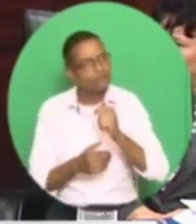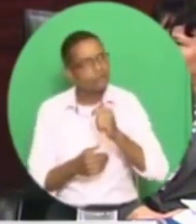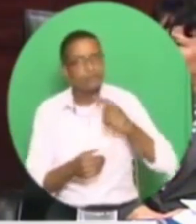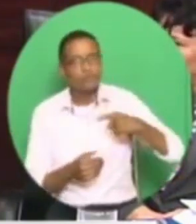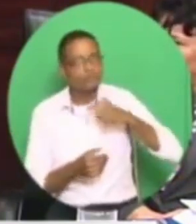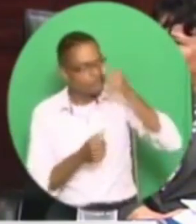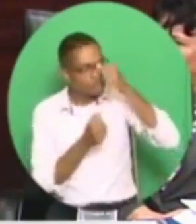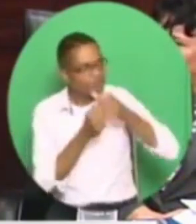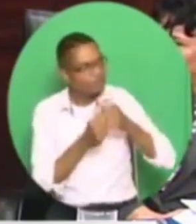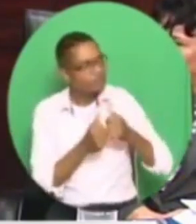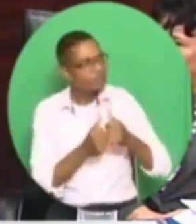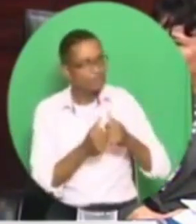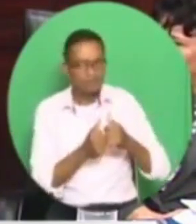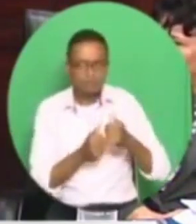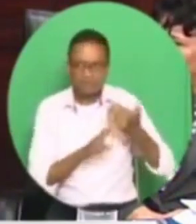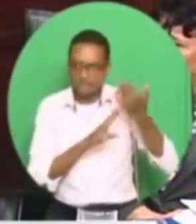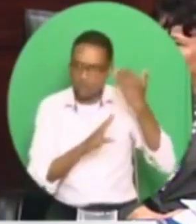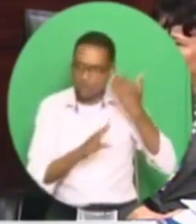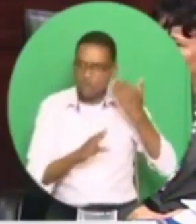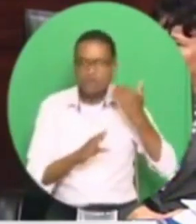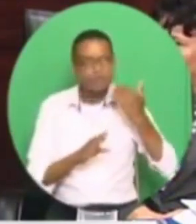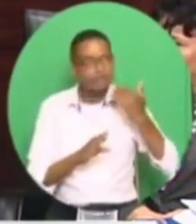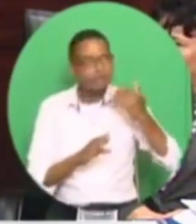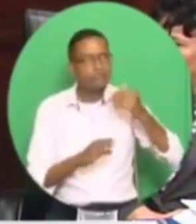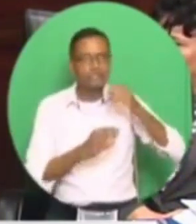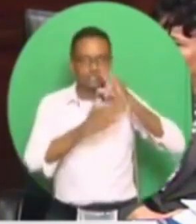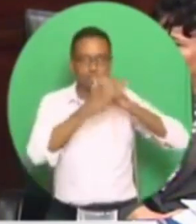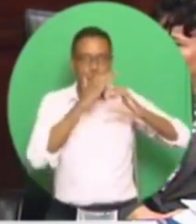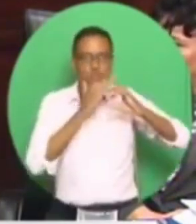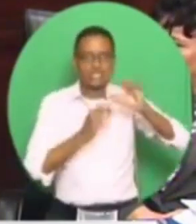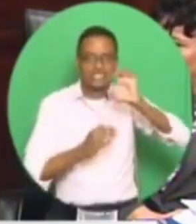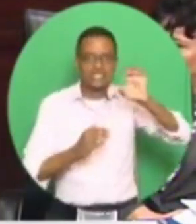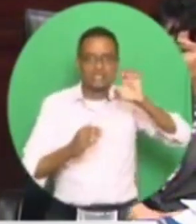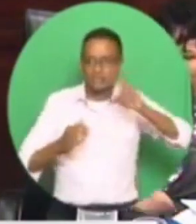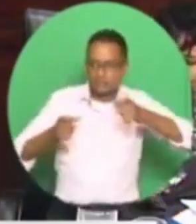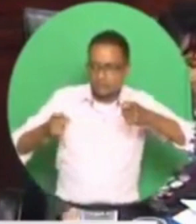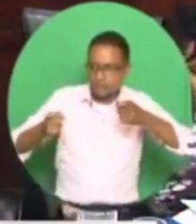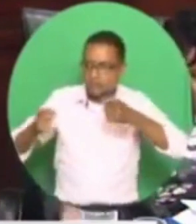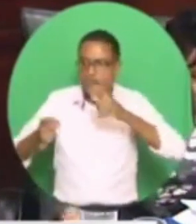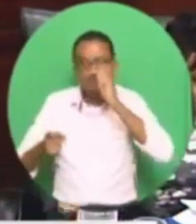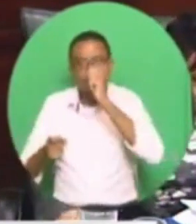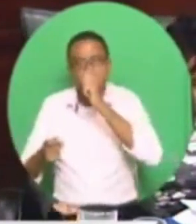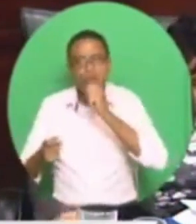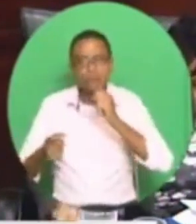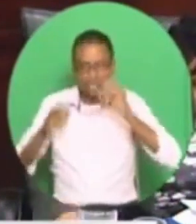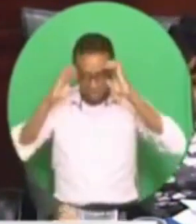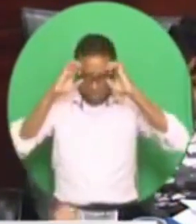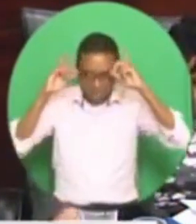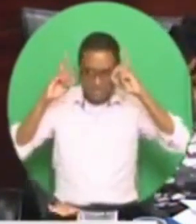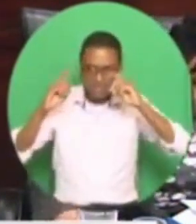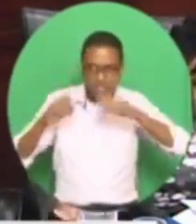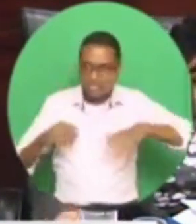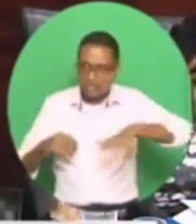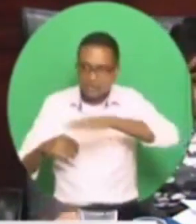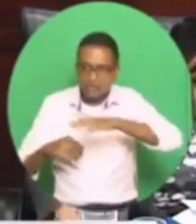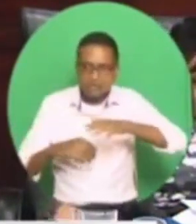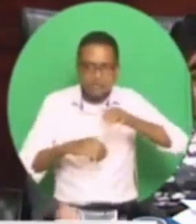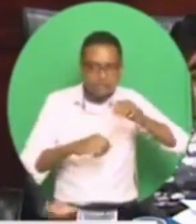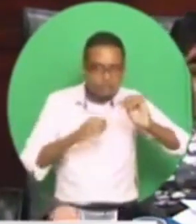was under Chaguan Aziz. Education centers developed. Schools, training facilities.